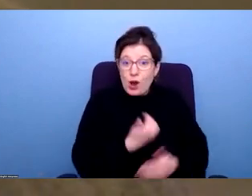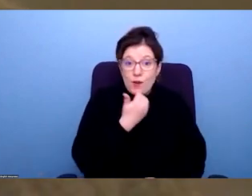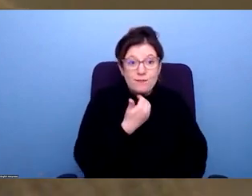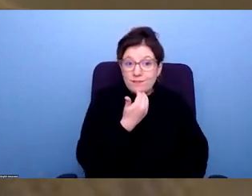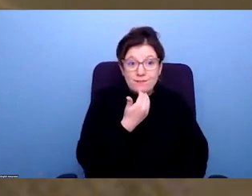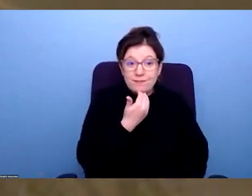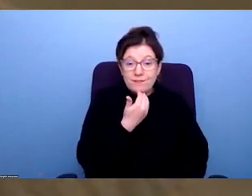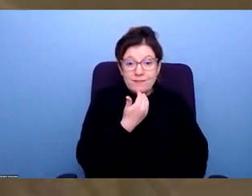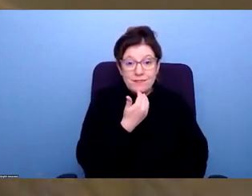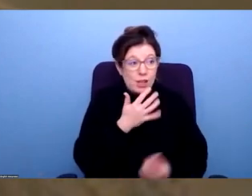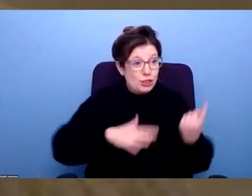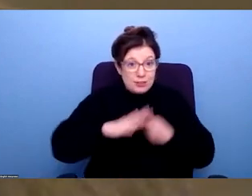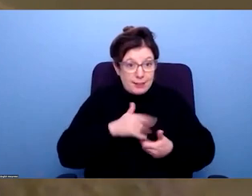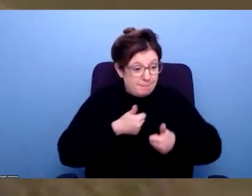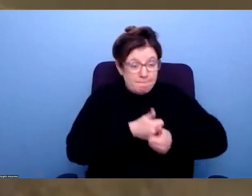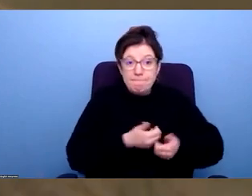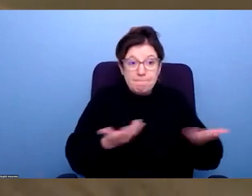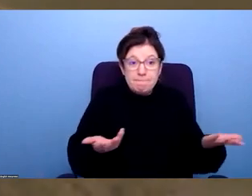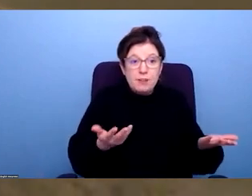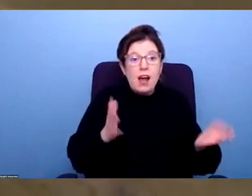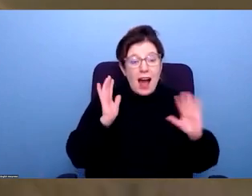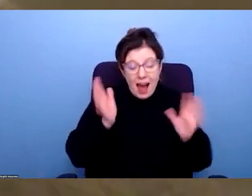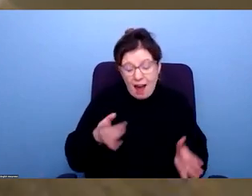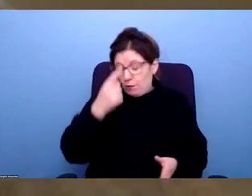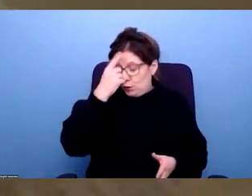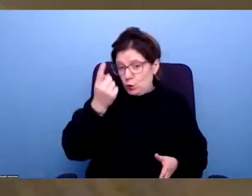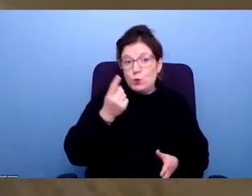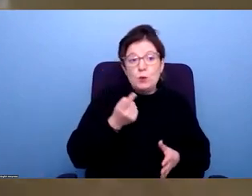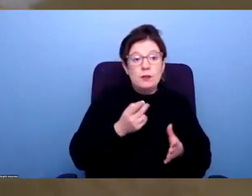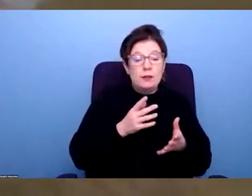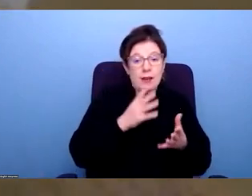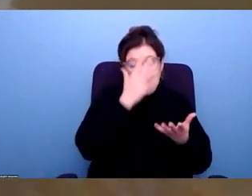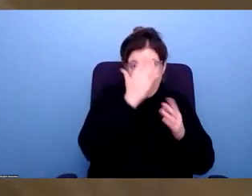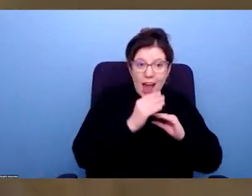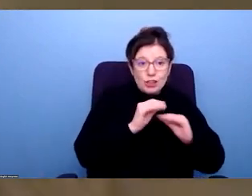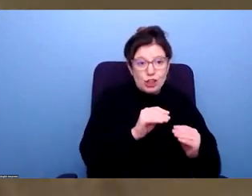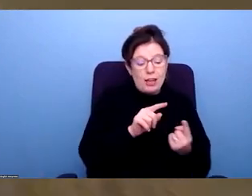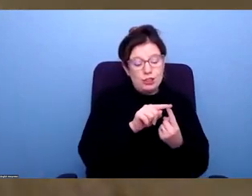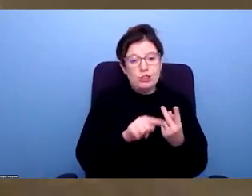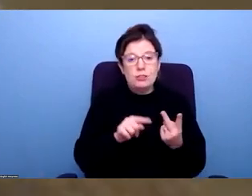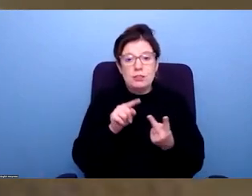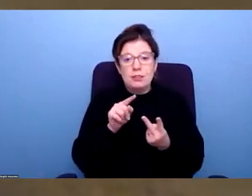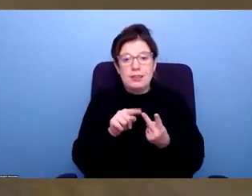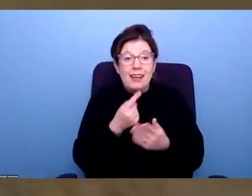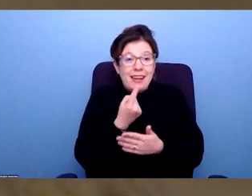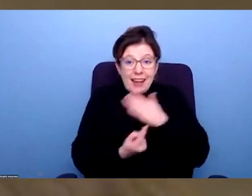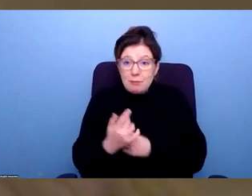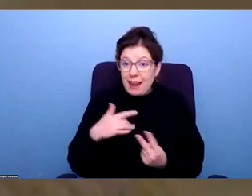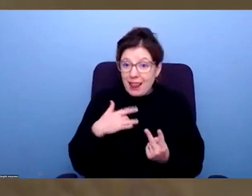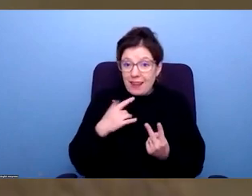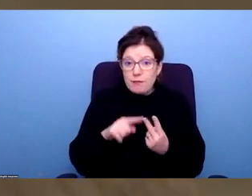come together and really look at this from a holistic point of view from both kind of education in independent living